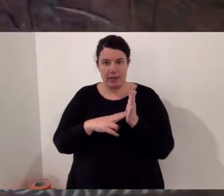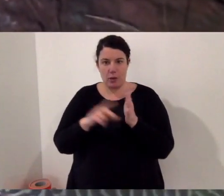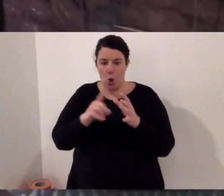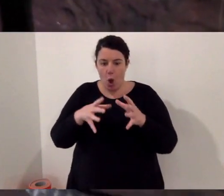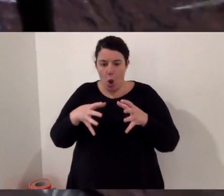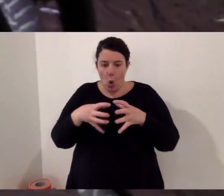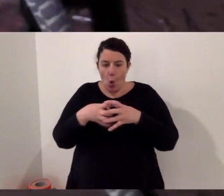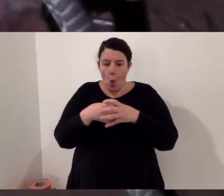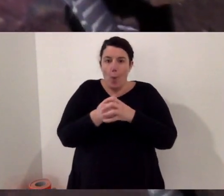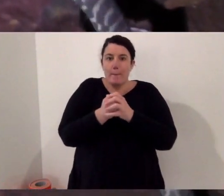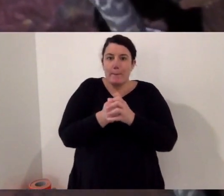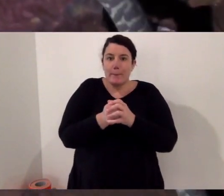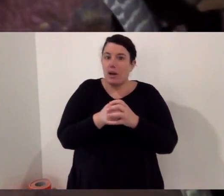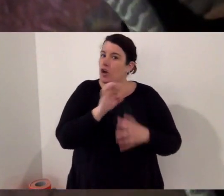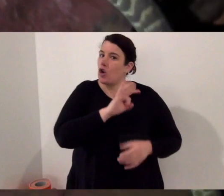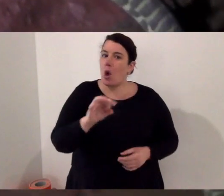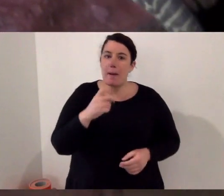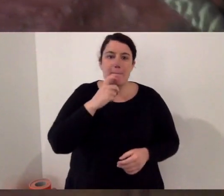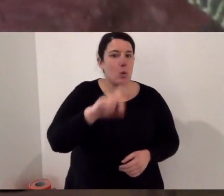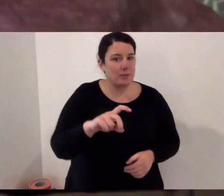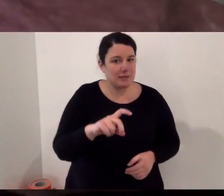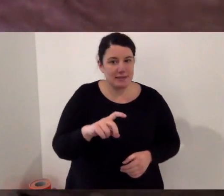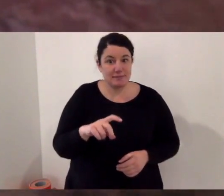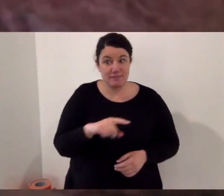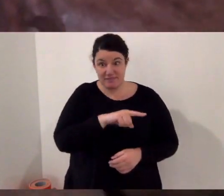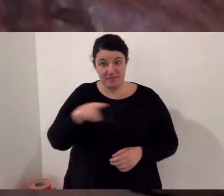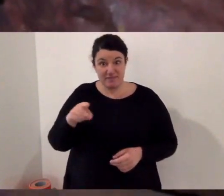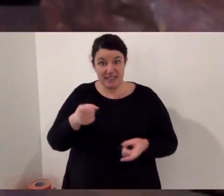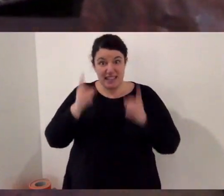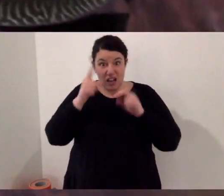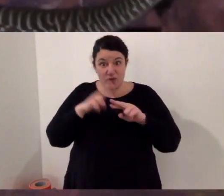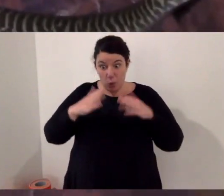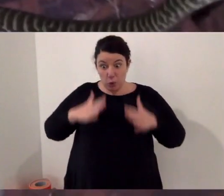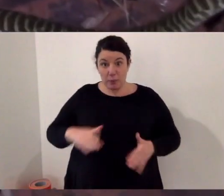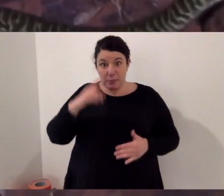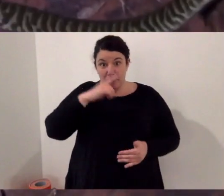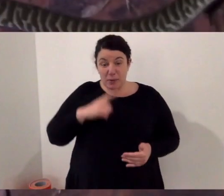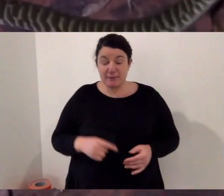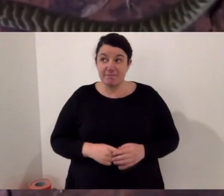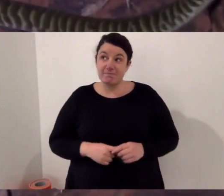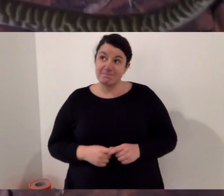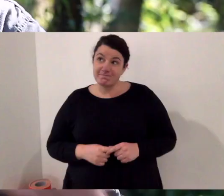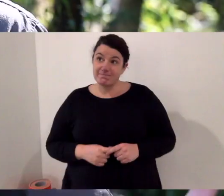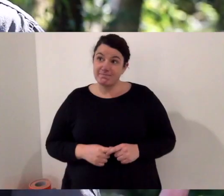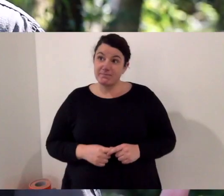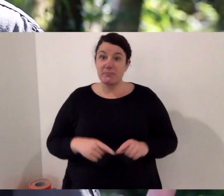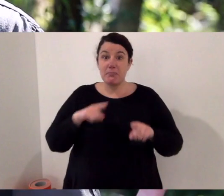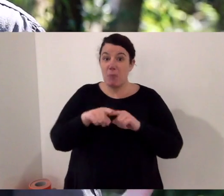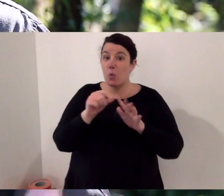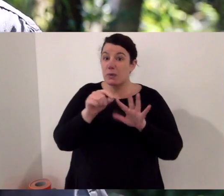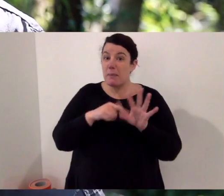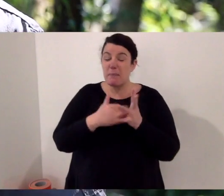All pythons are constrictors. And they are not venomous. Now you might ask, are they dangerous to people?